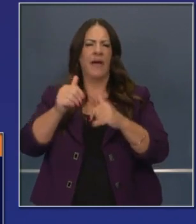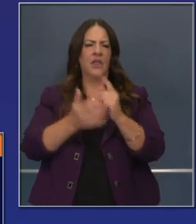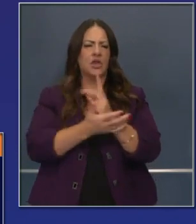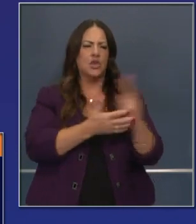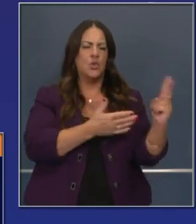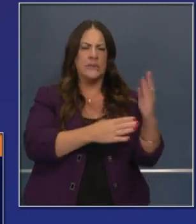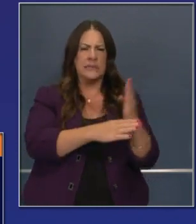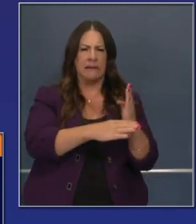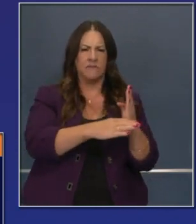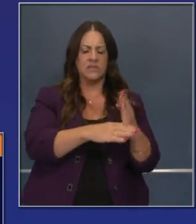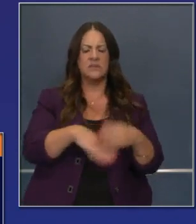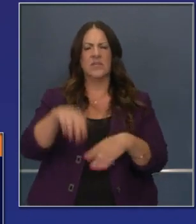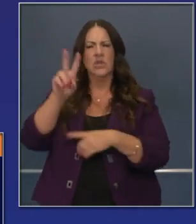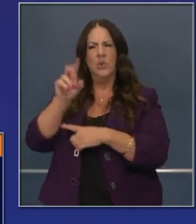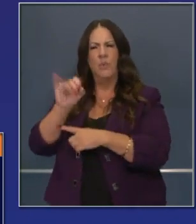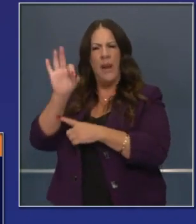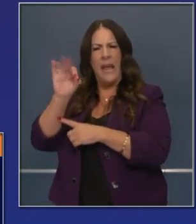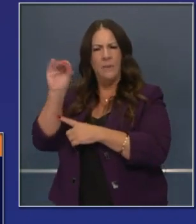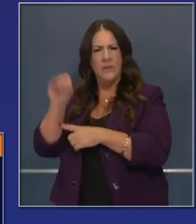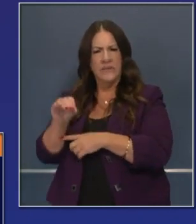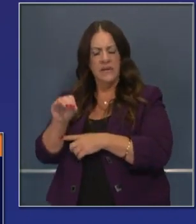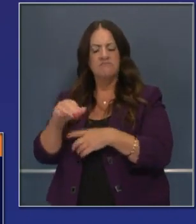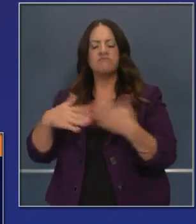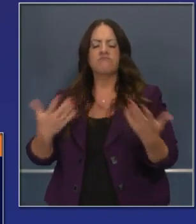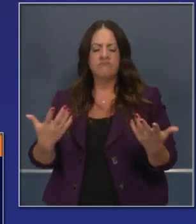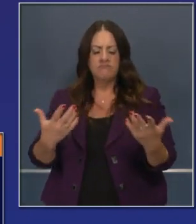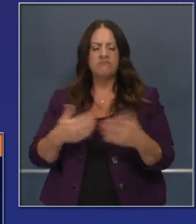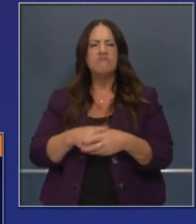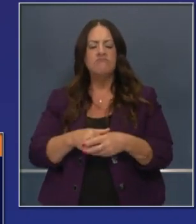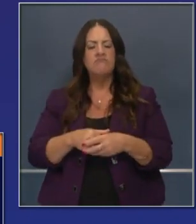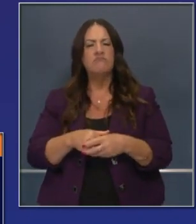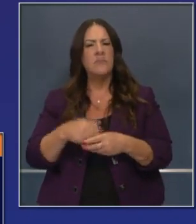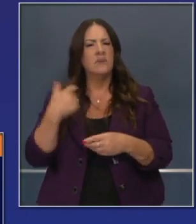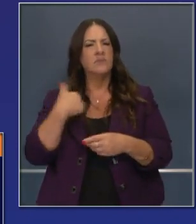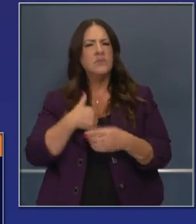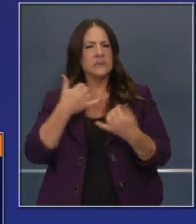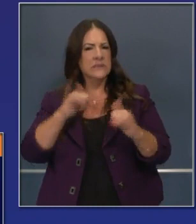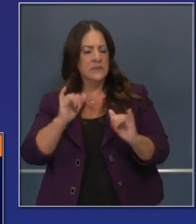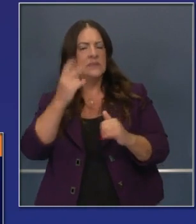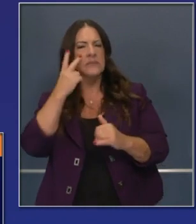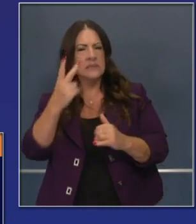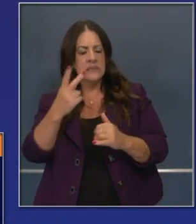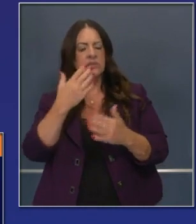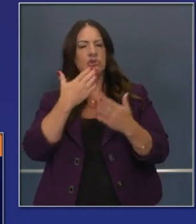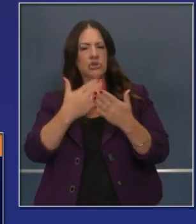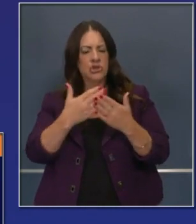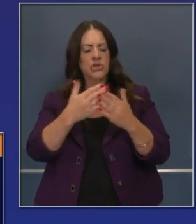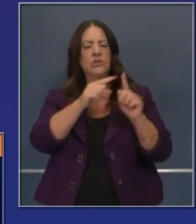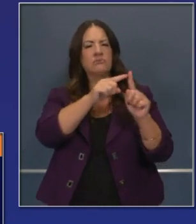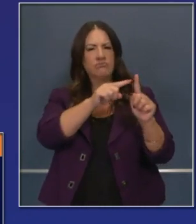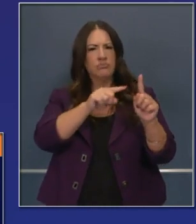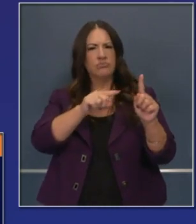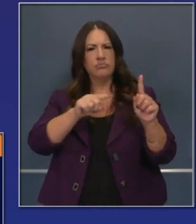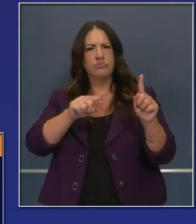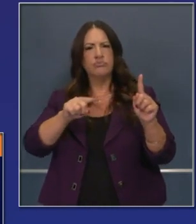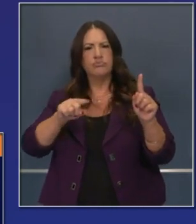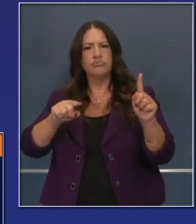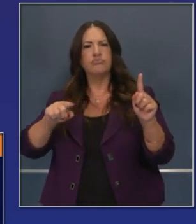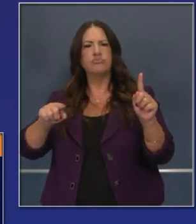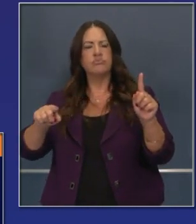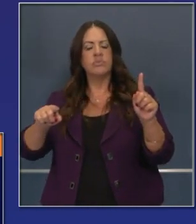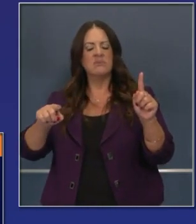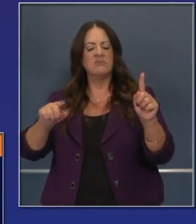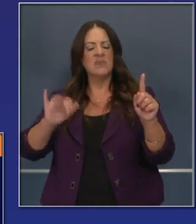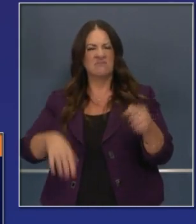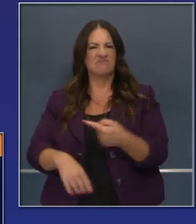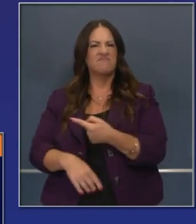in a moment at 2.9%. But nonetheless, we're seeing a continuation of the decline. That